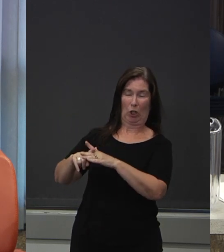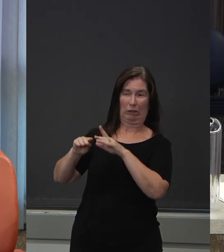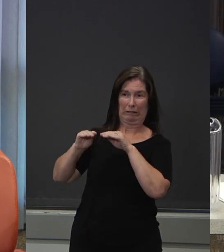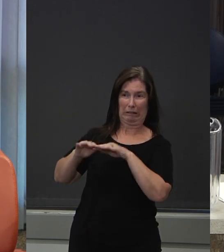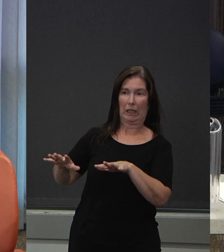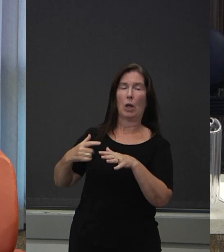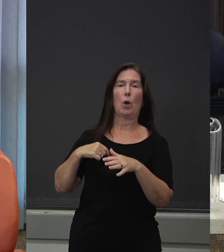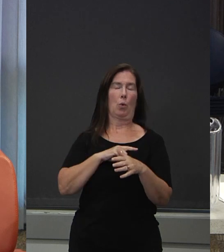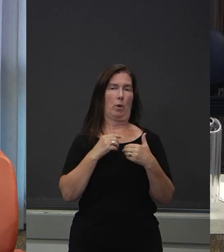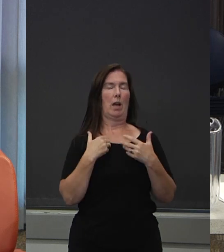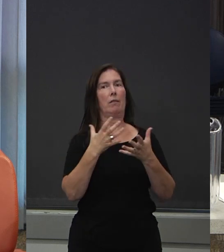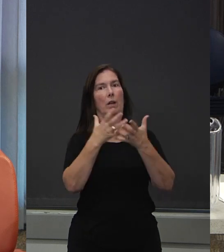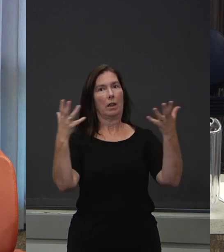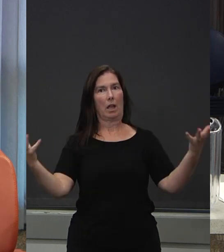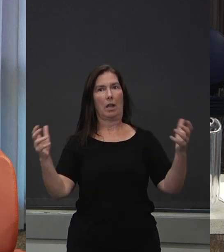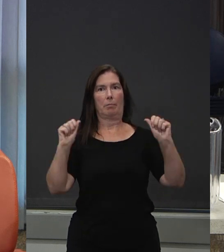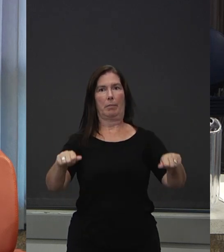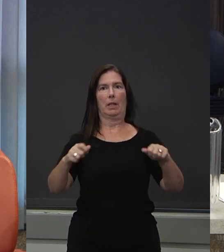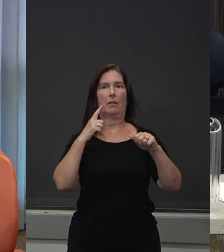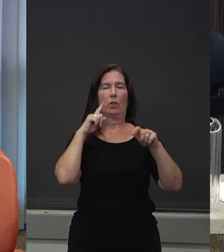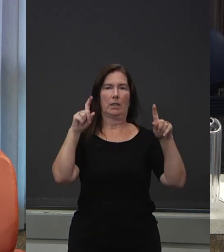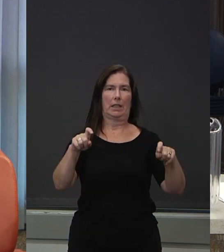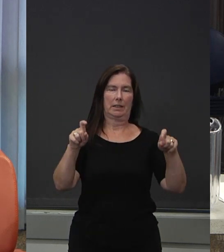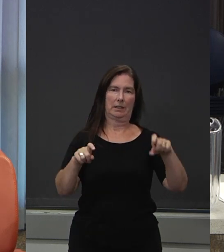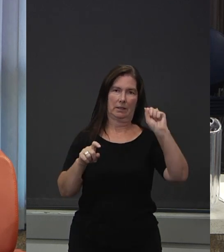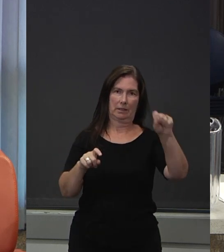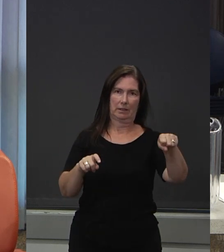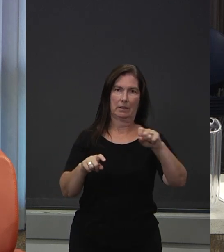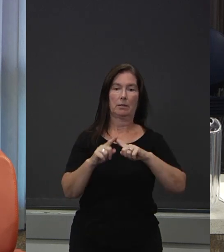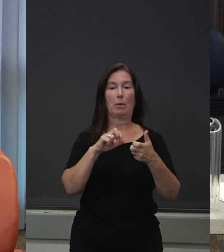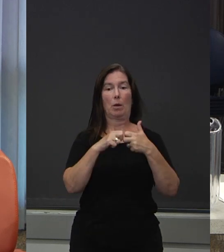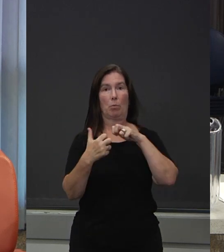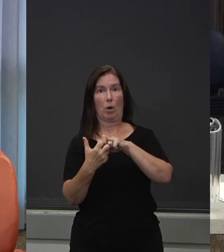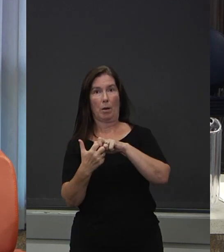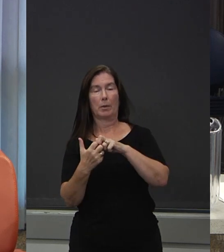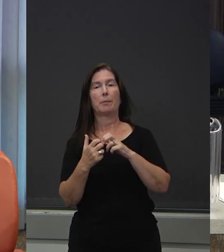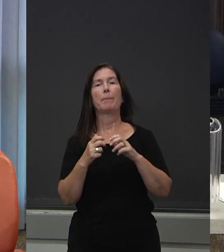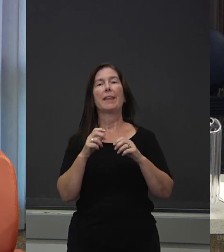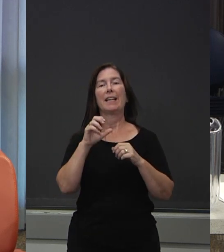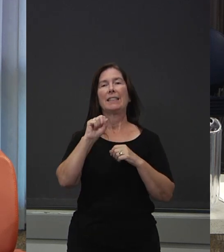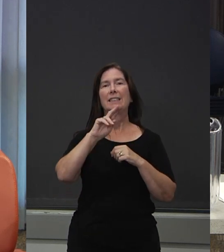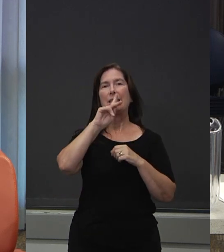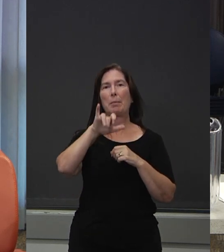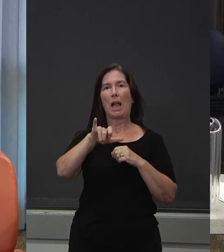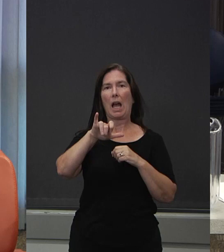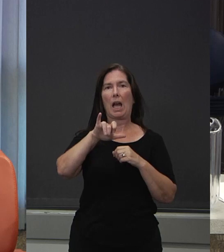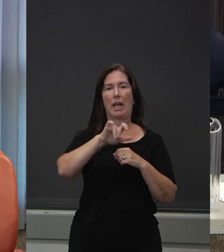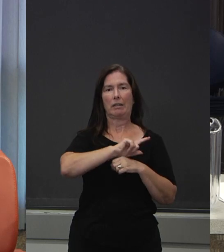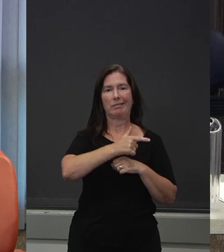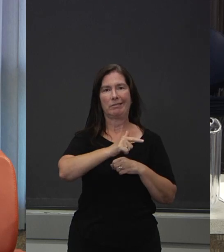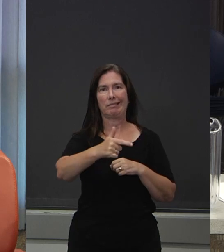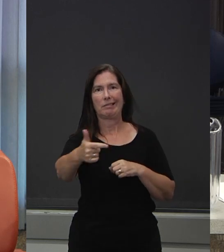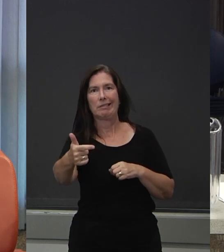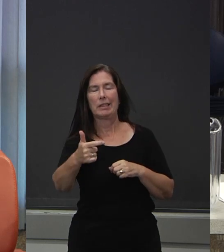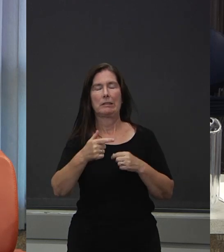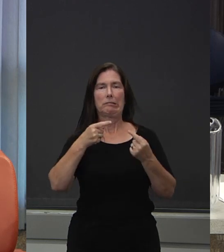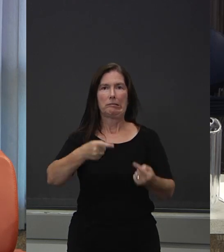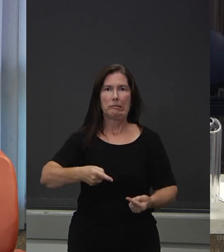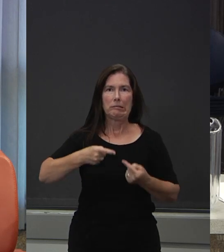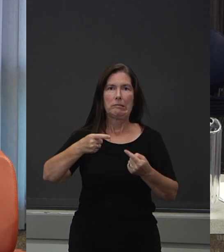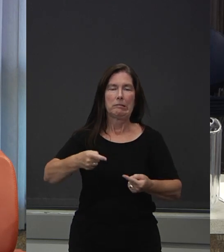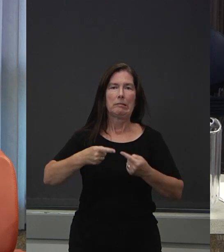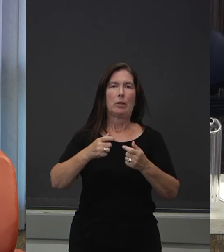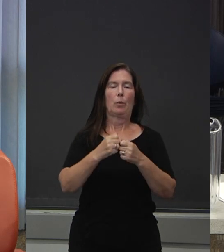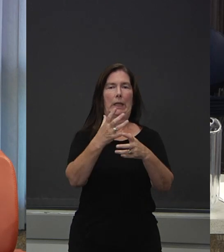testing capacity. The bad news is that we are seeing testing supply chain constraints because of increasing cases